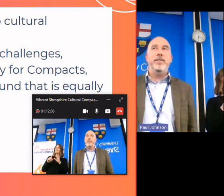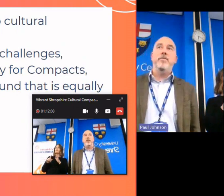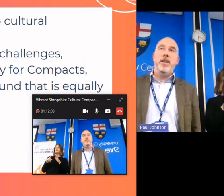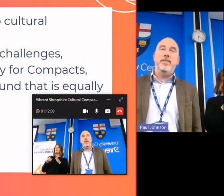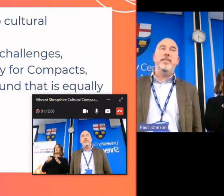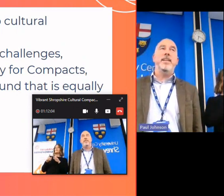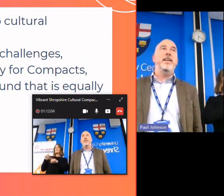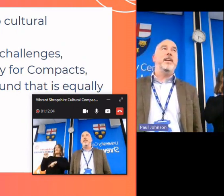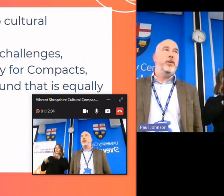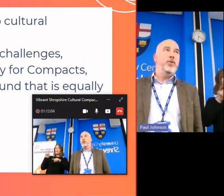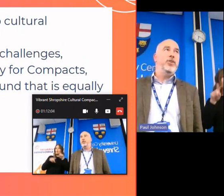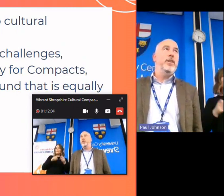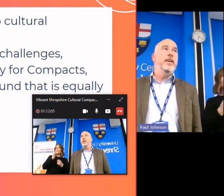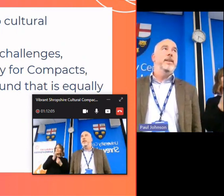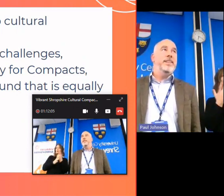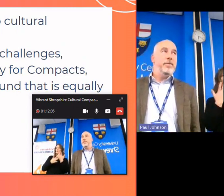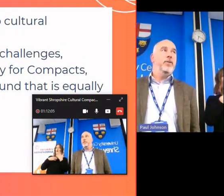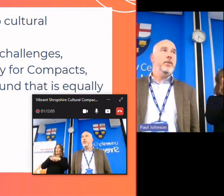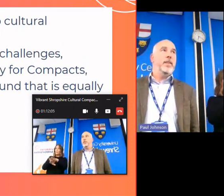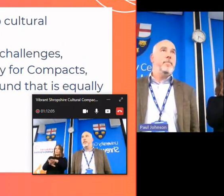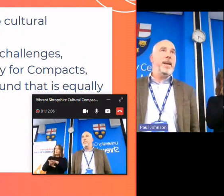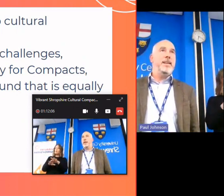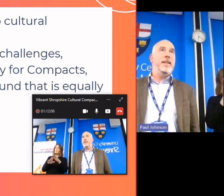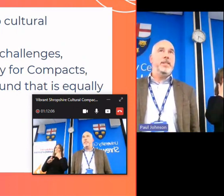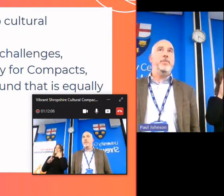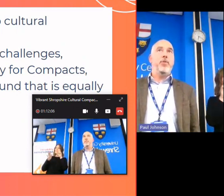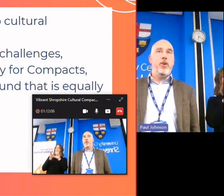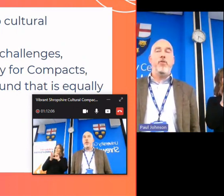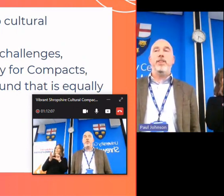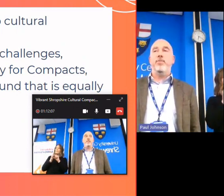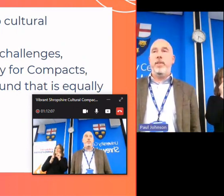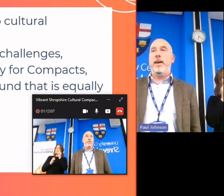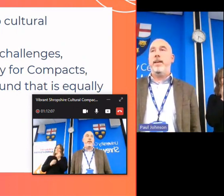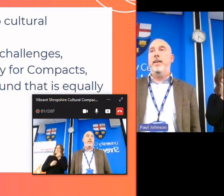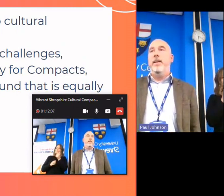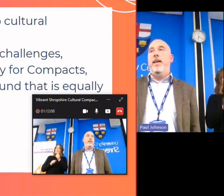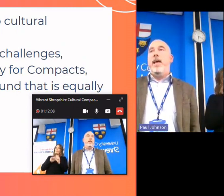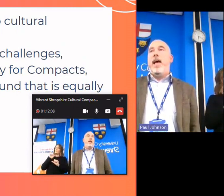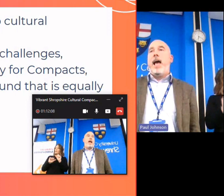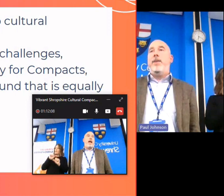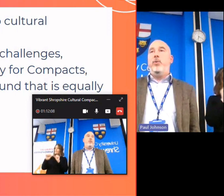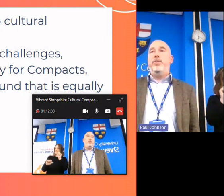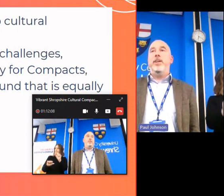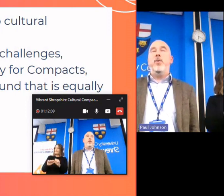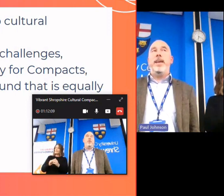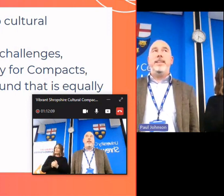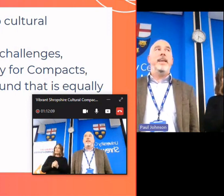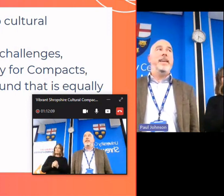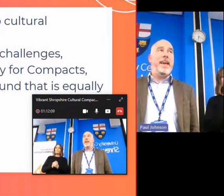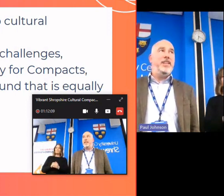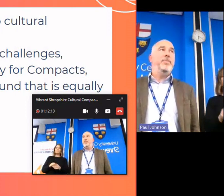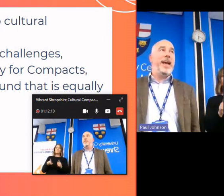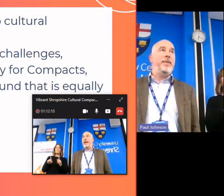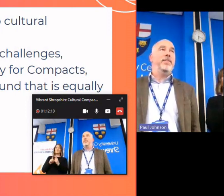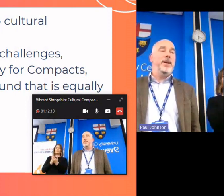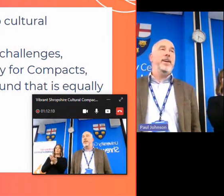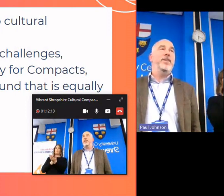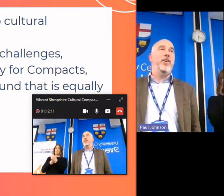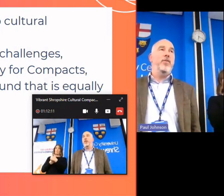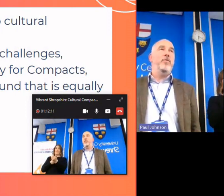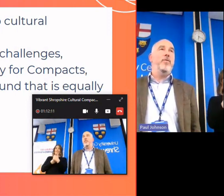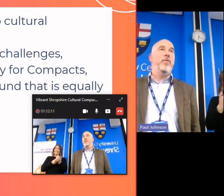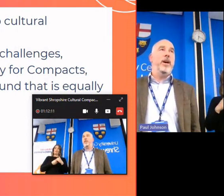issues around diversity and inclusion difficult they made limited progress with that and also getting engagement